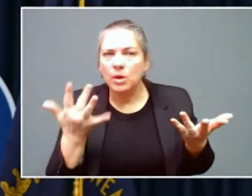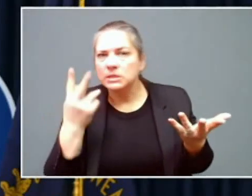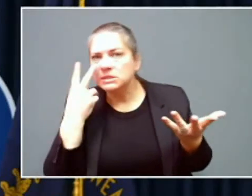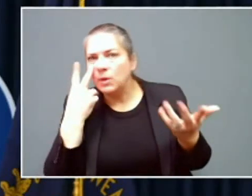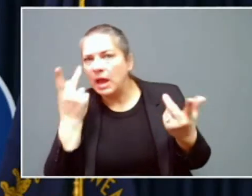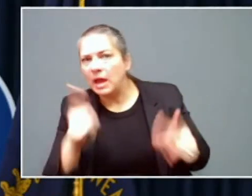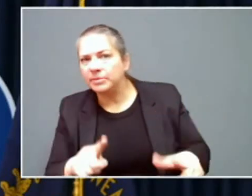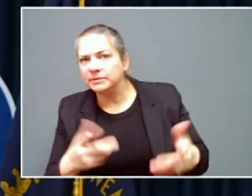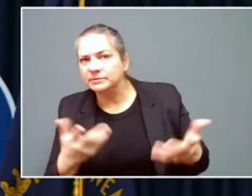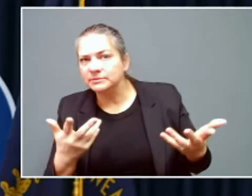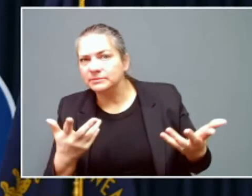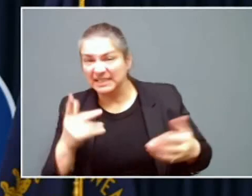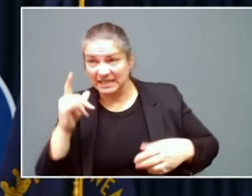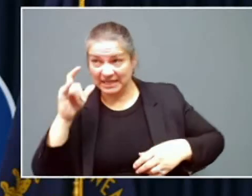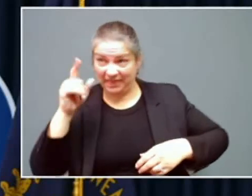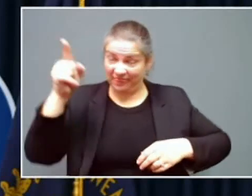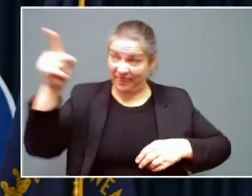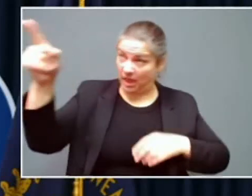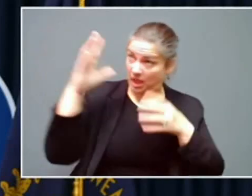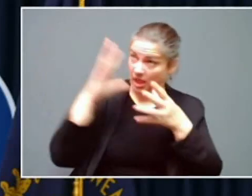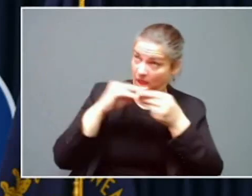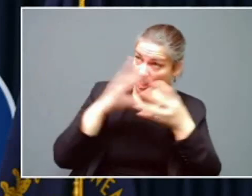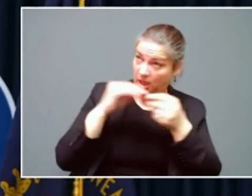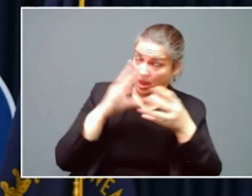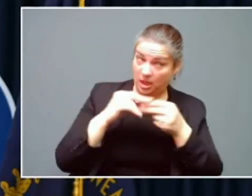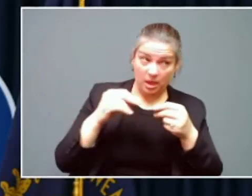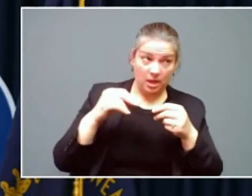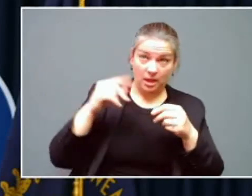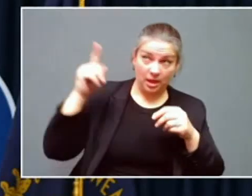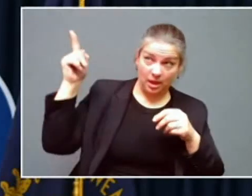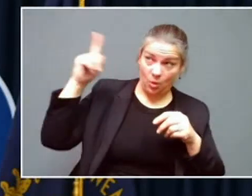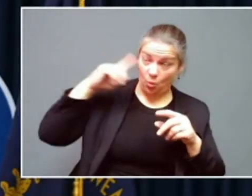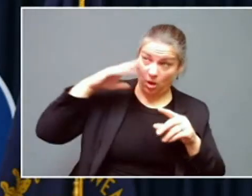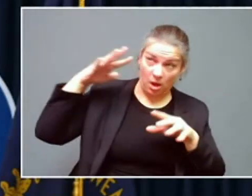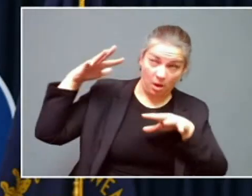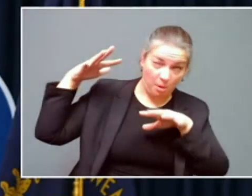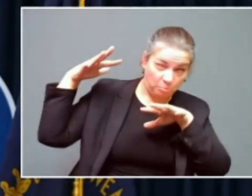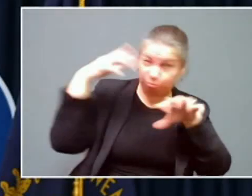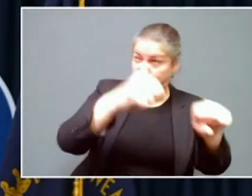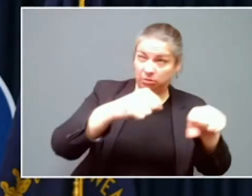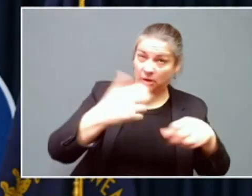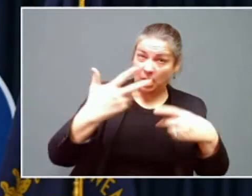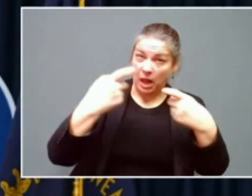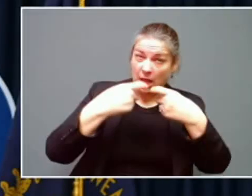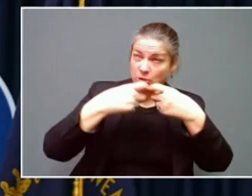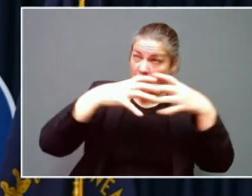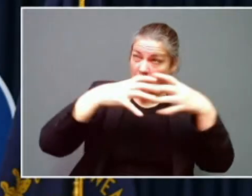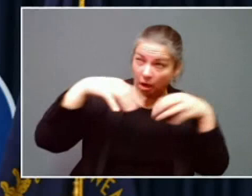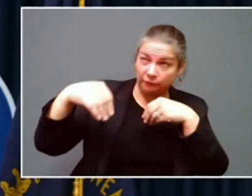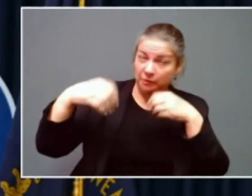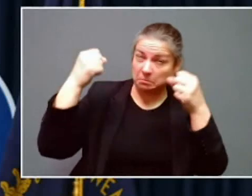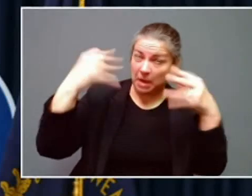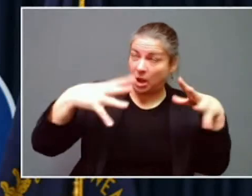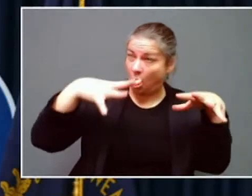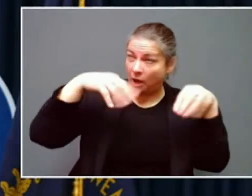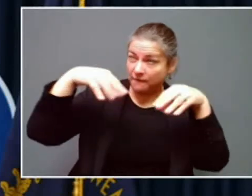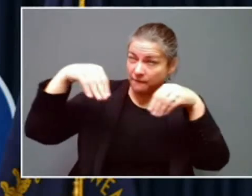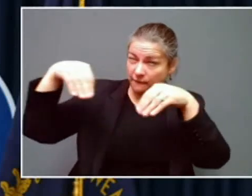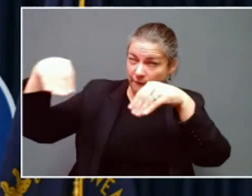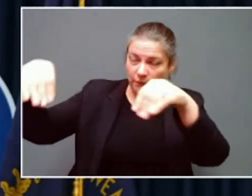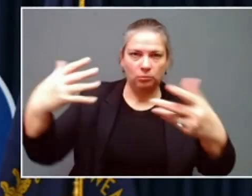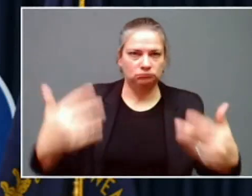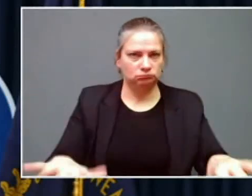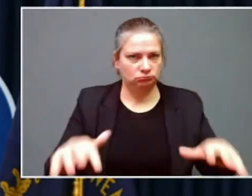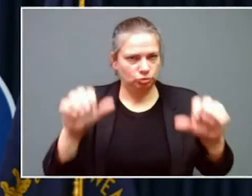as hard as some of the previous ice storms, knocks out power, knocks down huge numbers of lines, we're going to be dealing with something